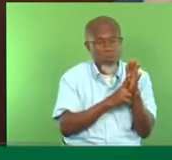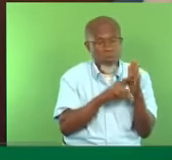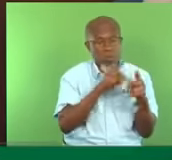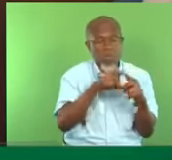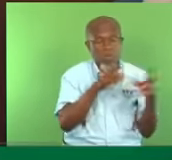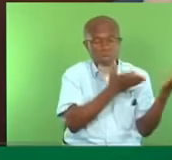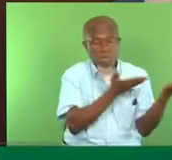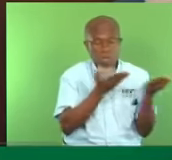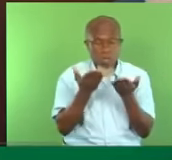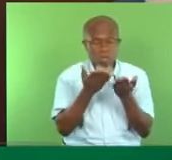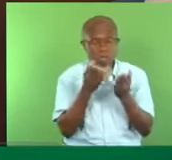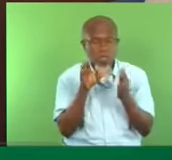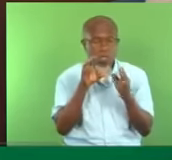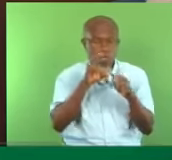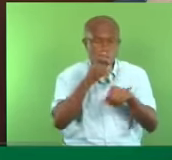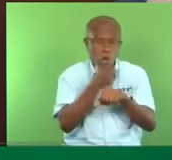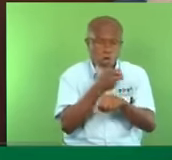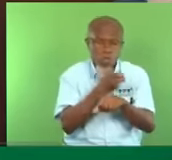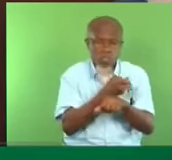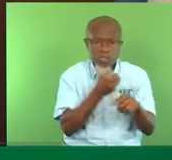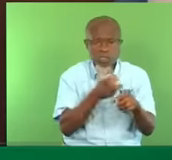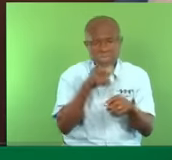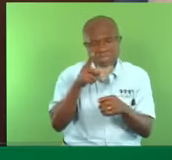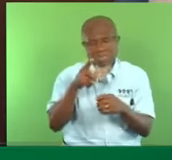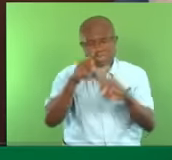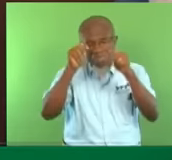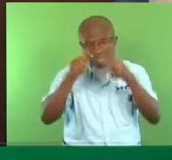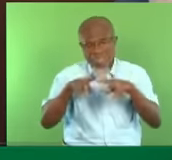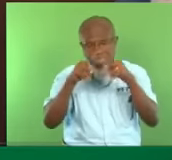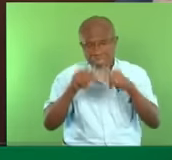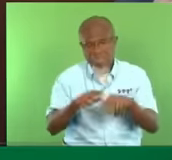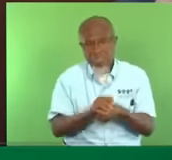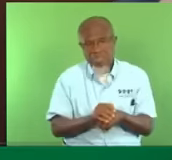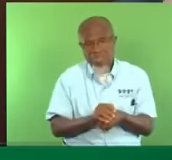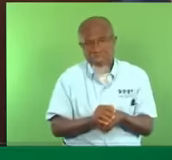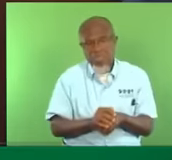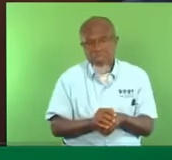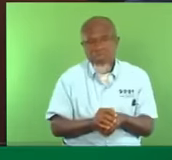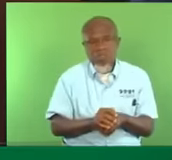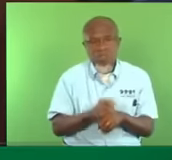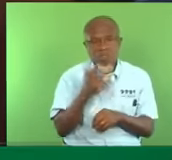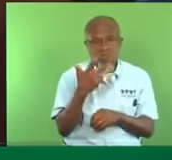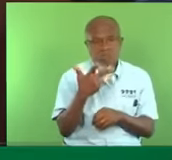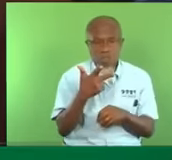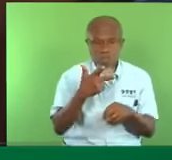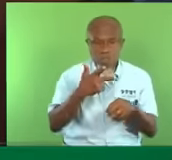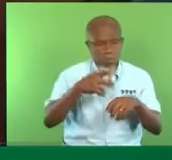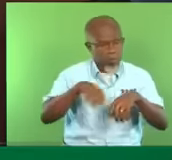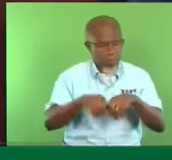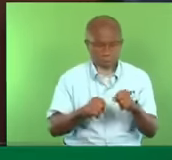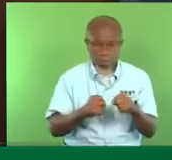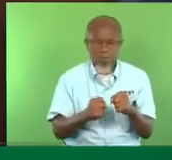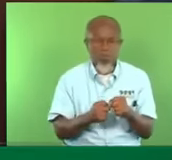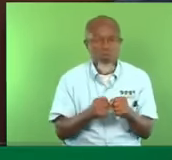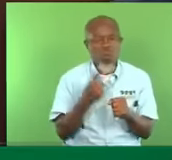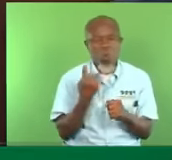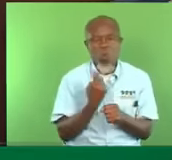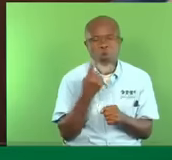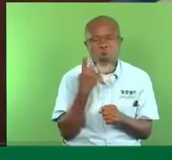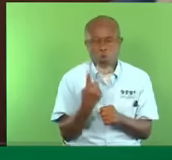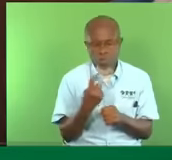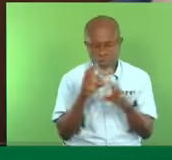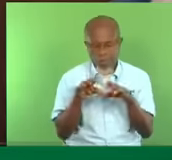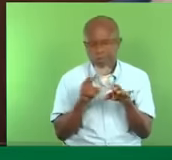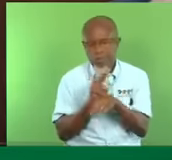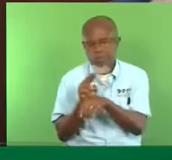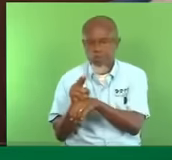test, in fact, they were saying that they took four pieces of concrete to test, three fell apart. So only one they could have used. You know? Only one they could have used